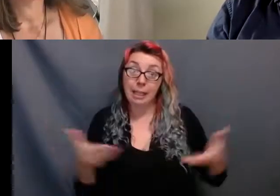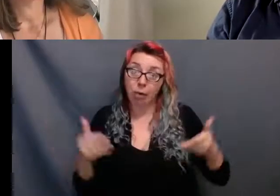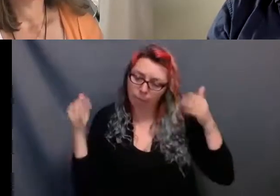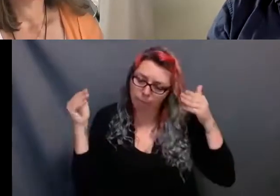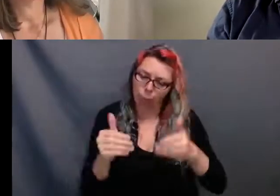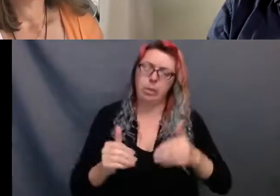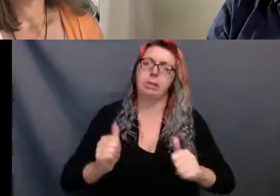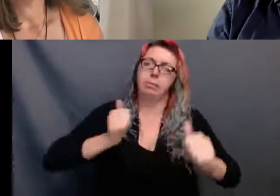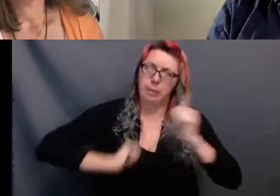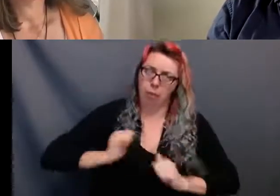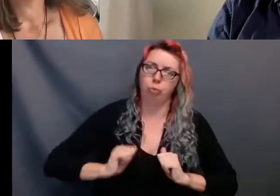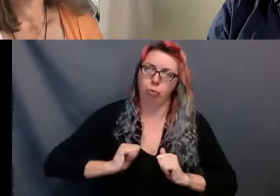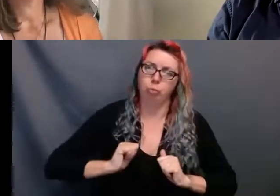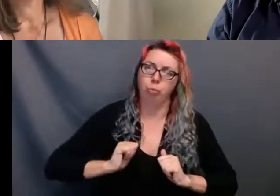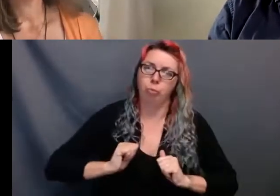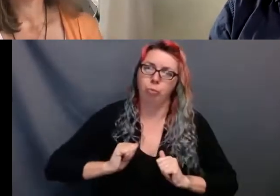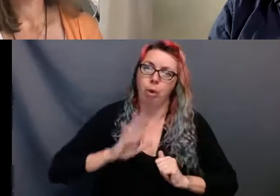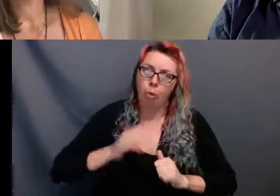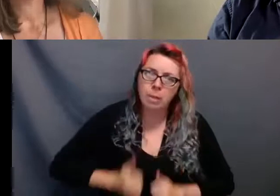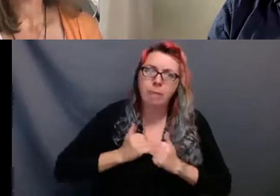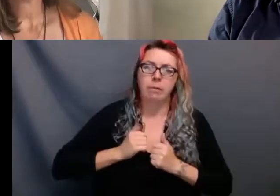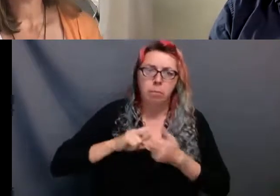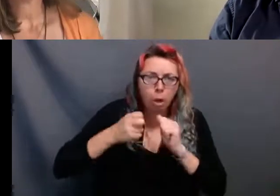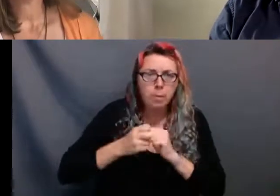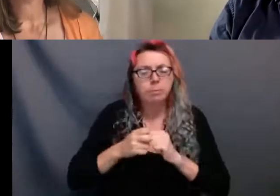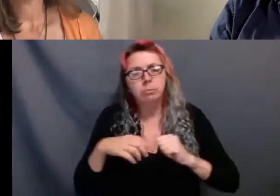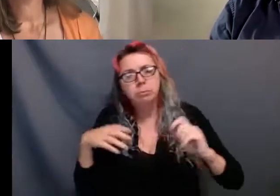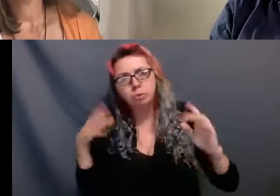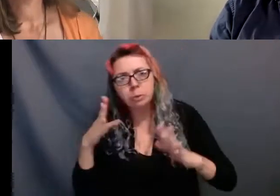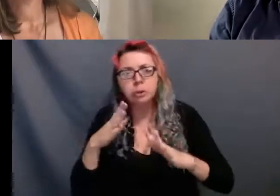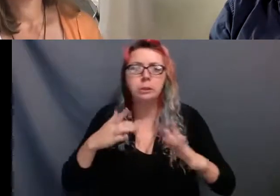having left our troubles outside of the space.